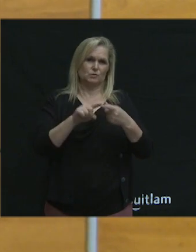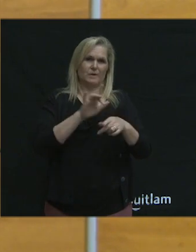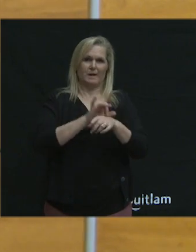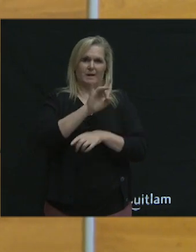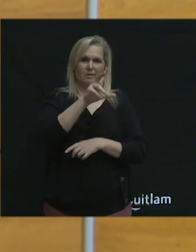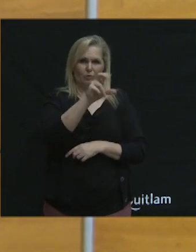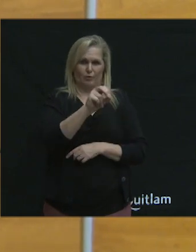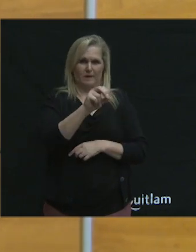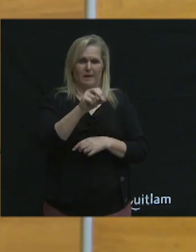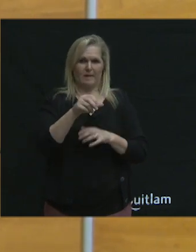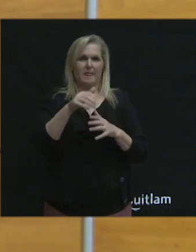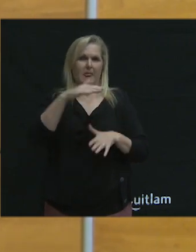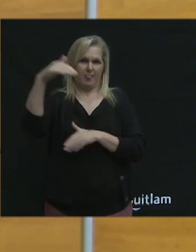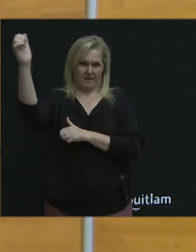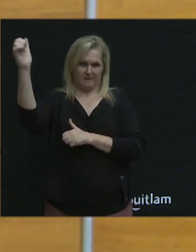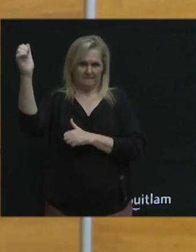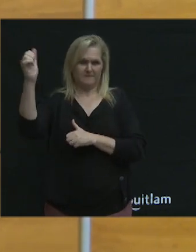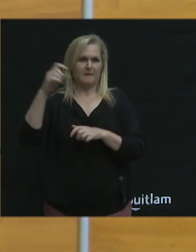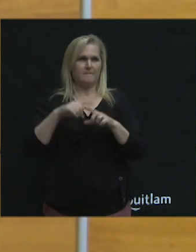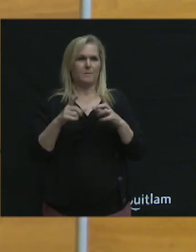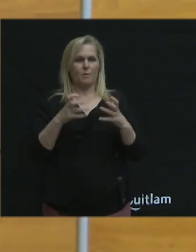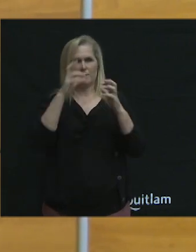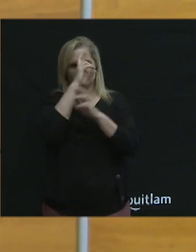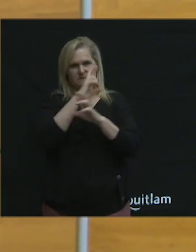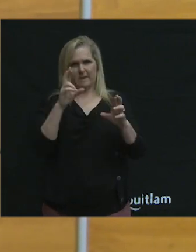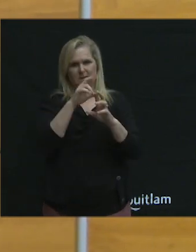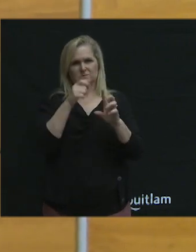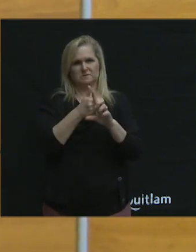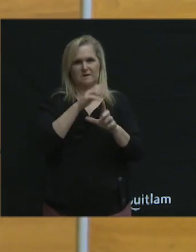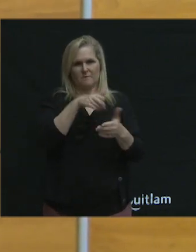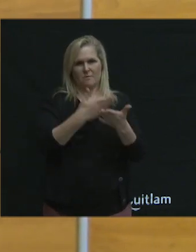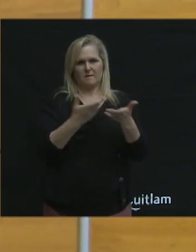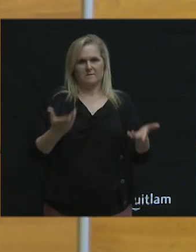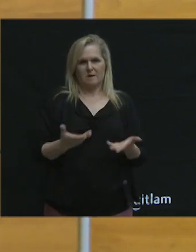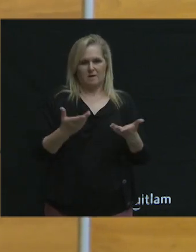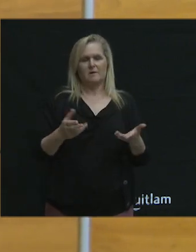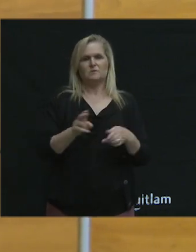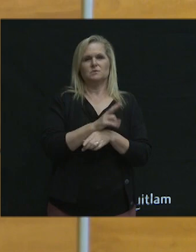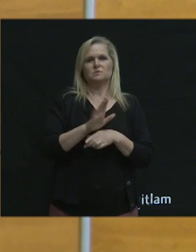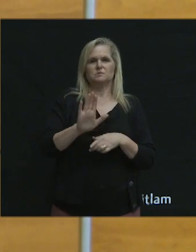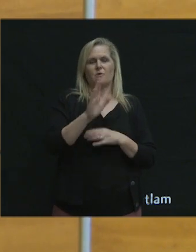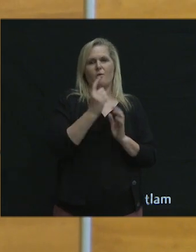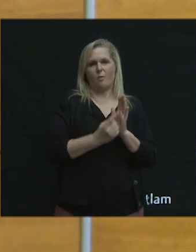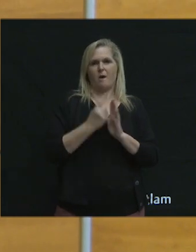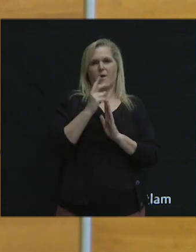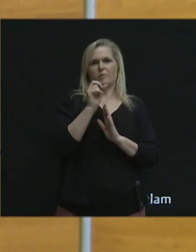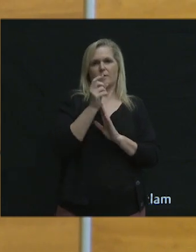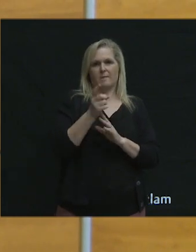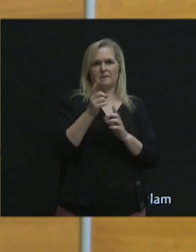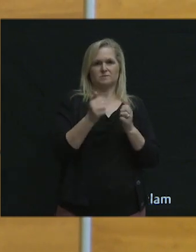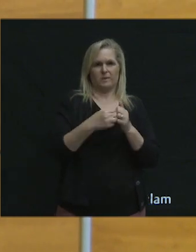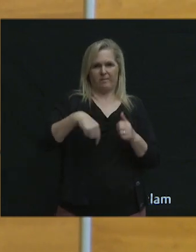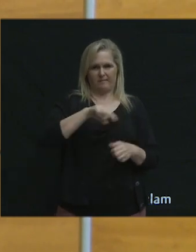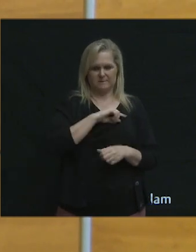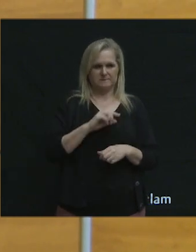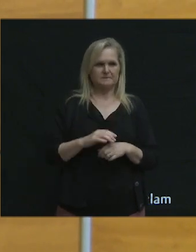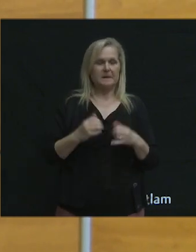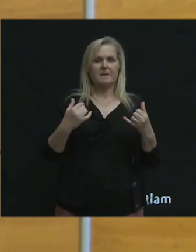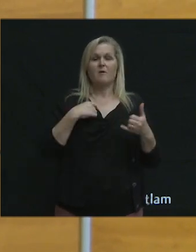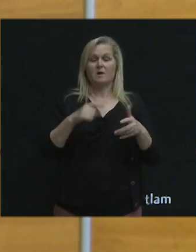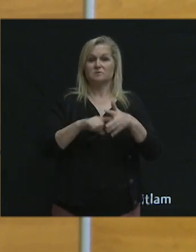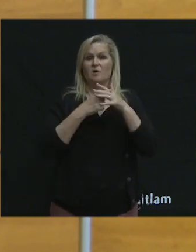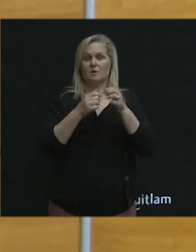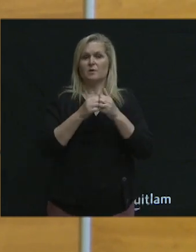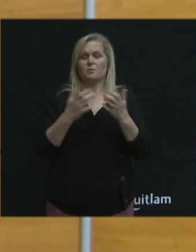But just with a little bit of techniques, you want to respect that you've come here and maximized a good hour and a half with you. I'm going to get us